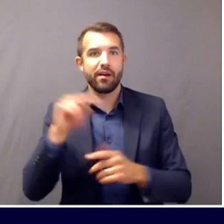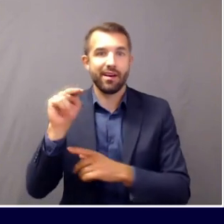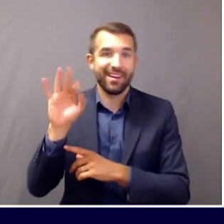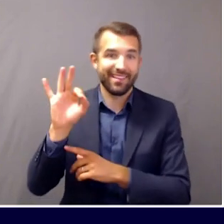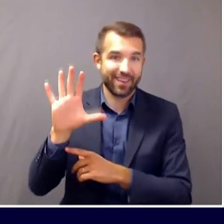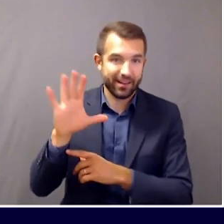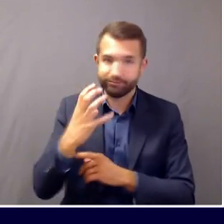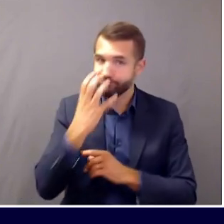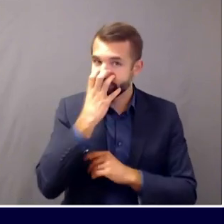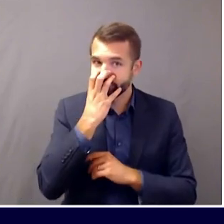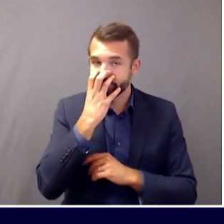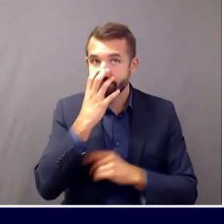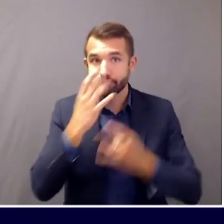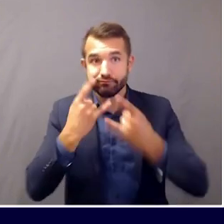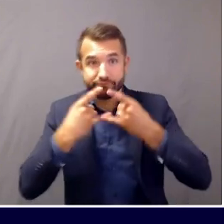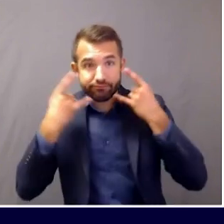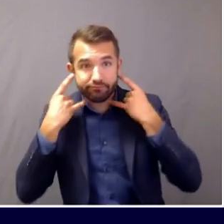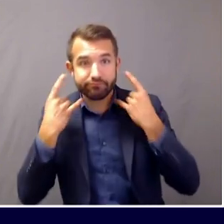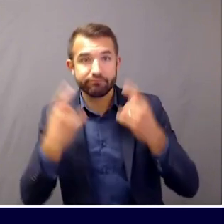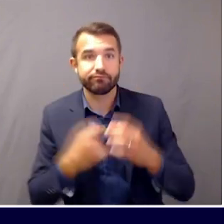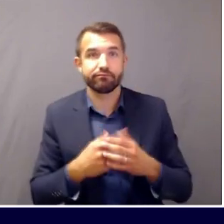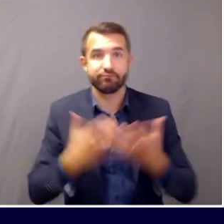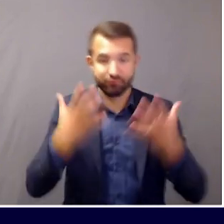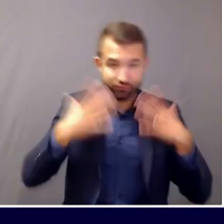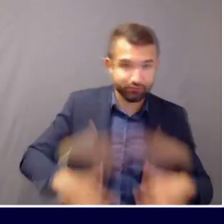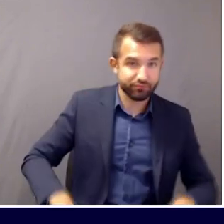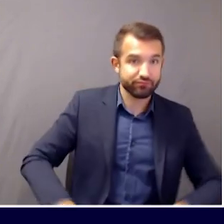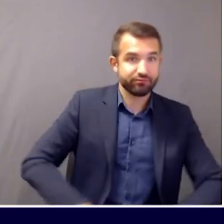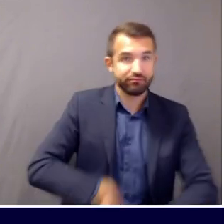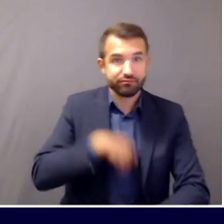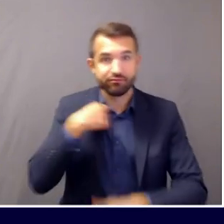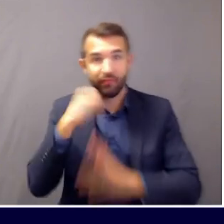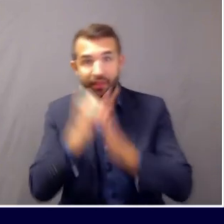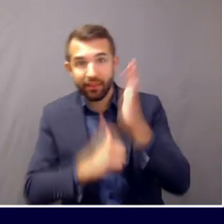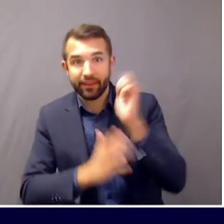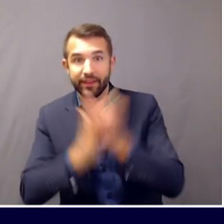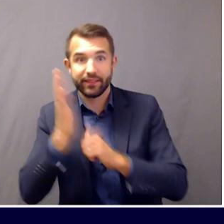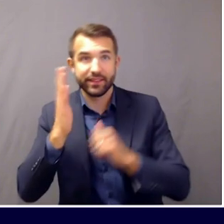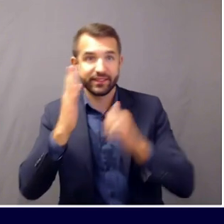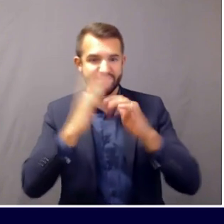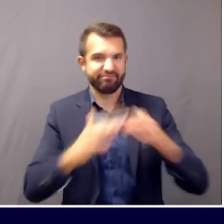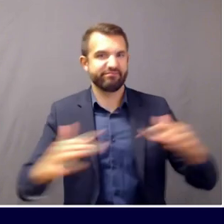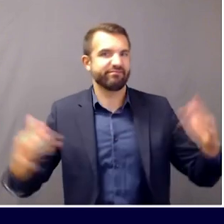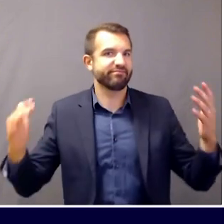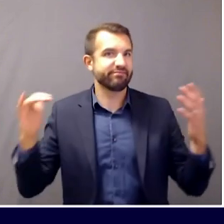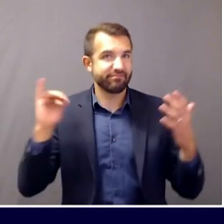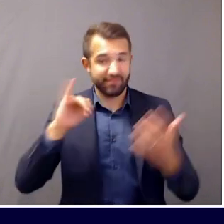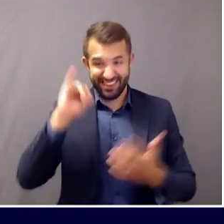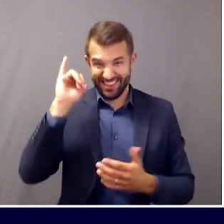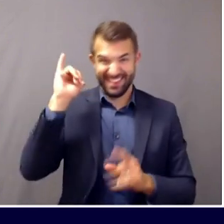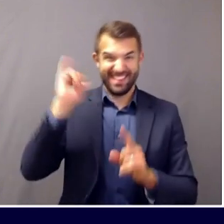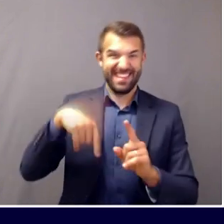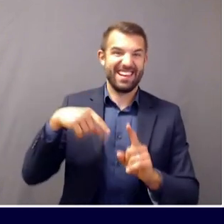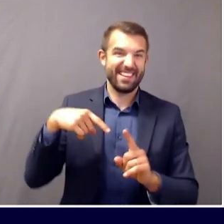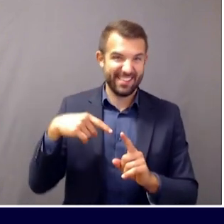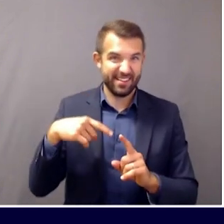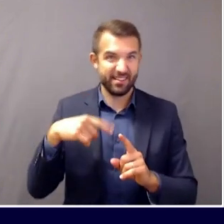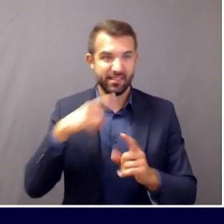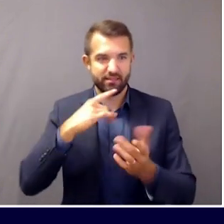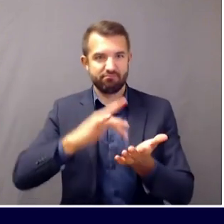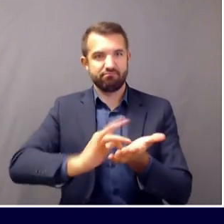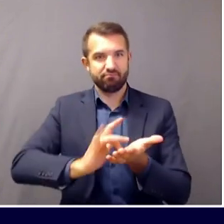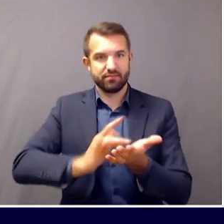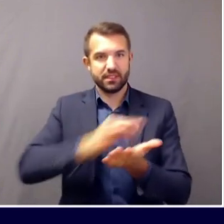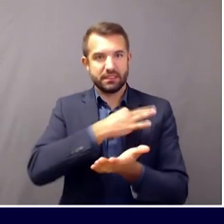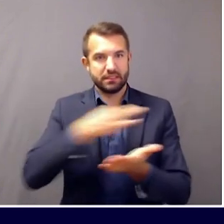surgical masks, gowns, gloves, things of that nature, that healthcare providers told us they needed in